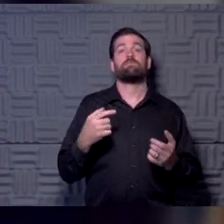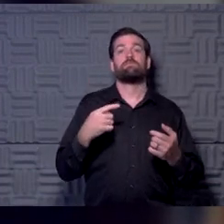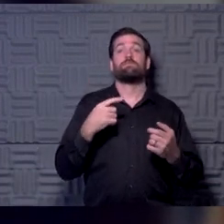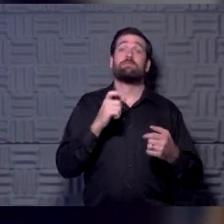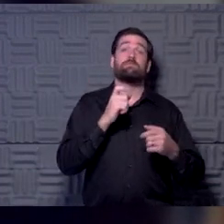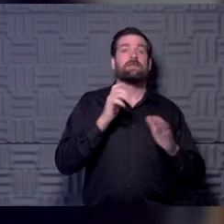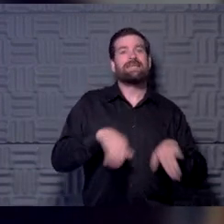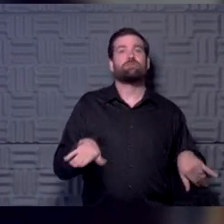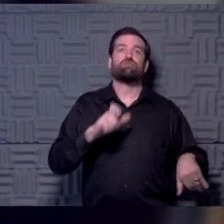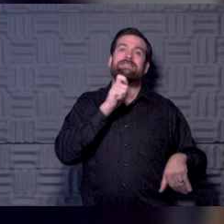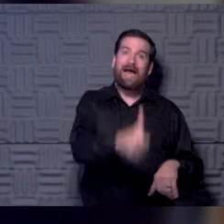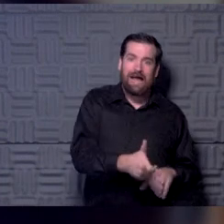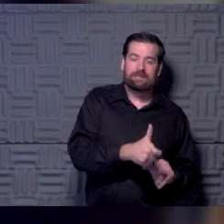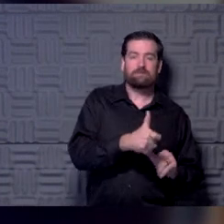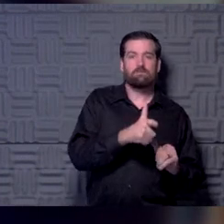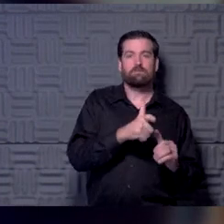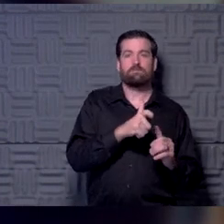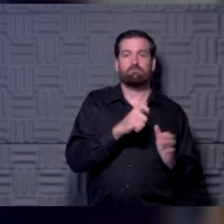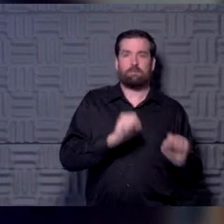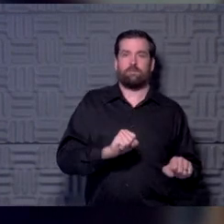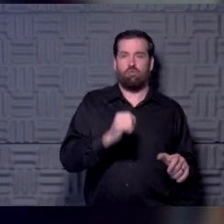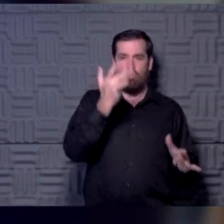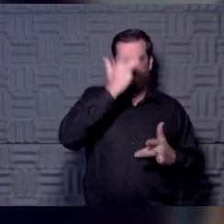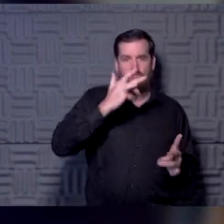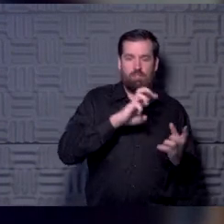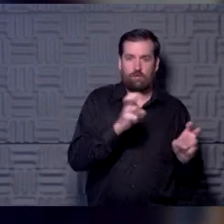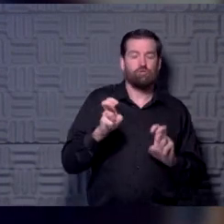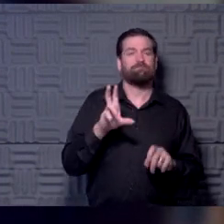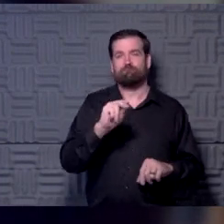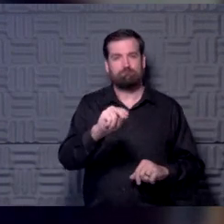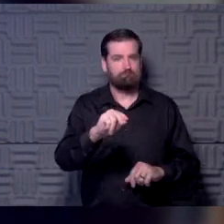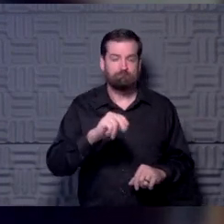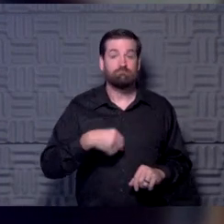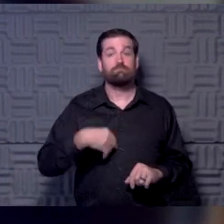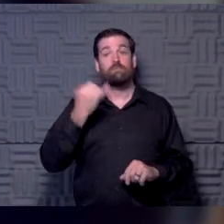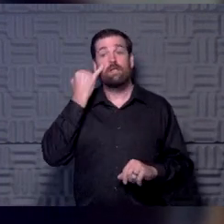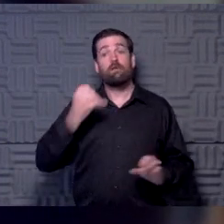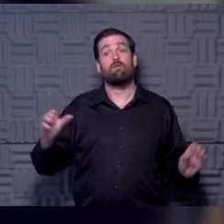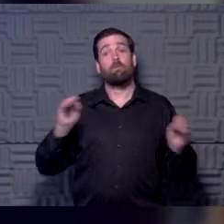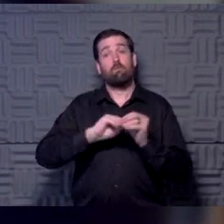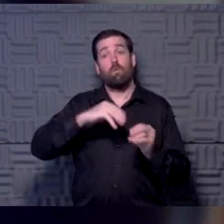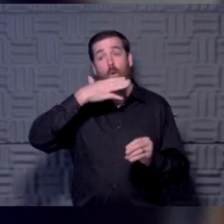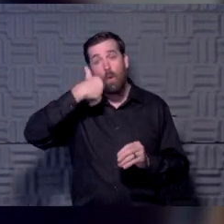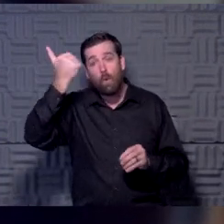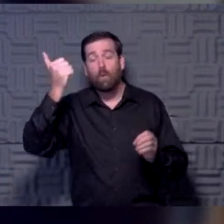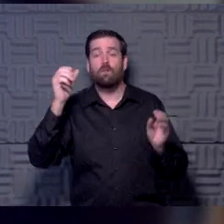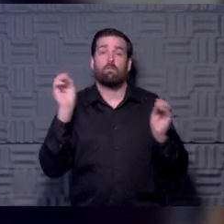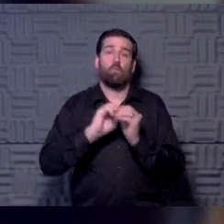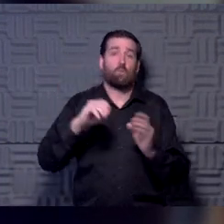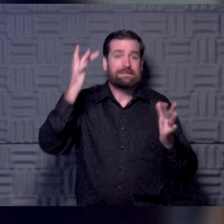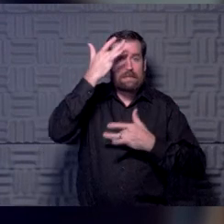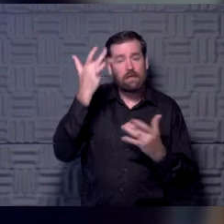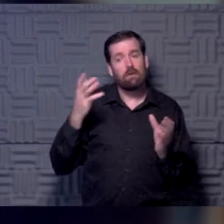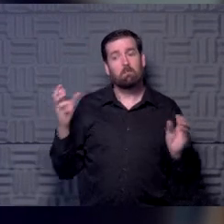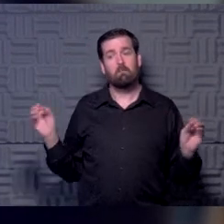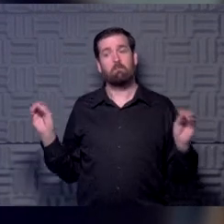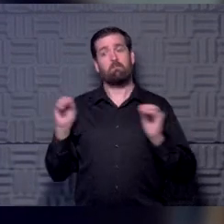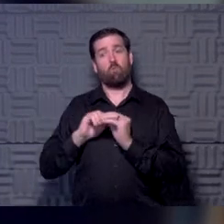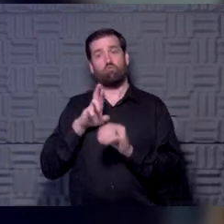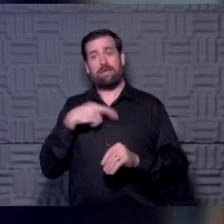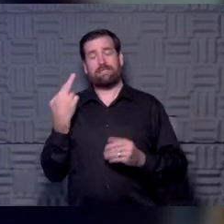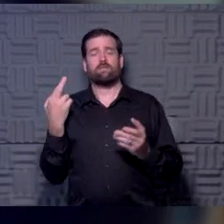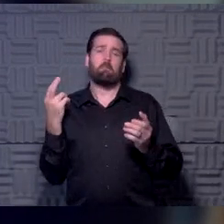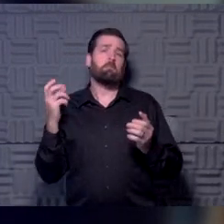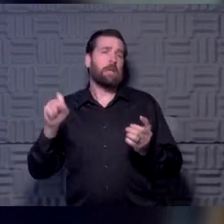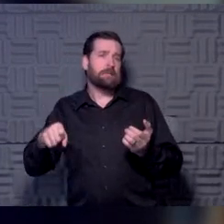to some of these issues. Could it be that if you're older and sicker, you're more likely to get some of these issues? Yes. But I guess my caution